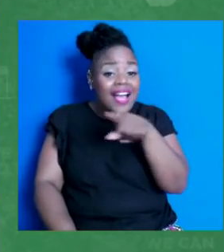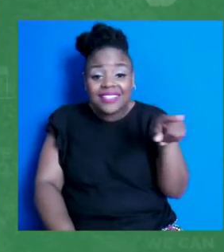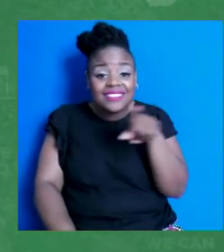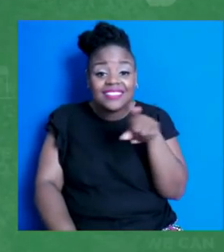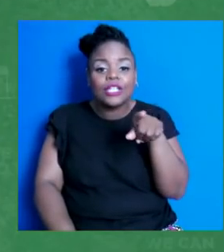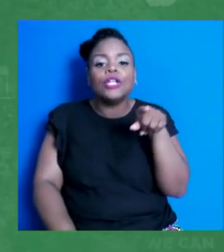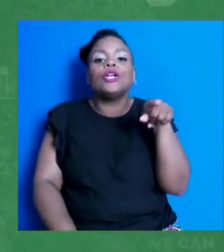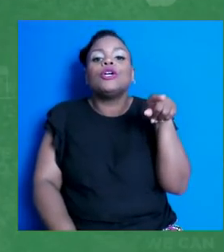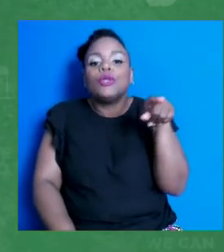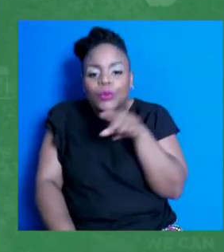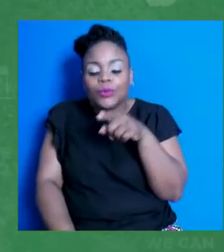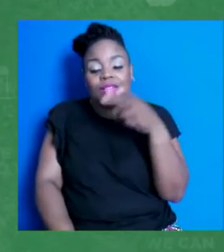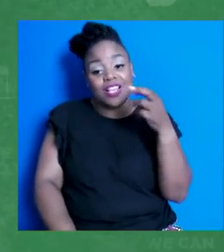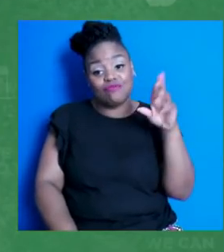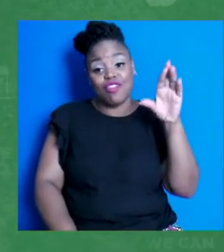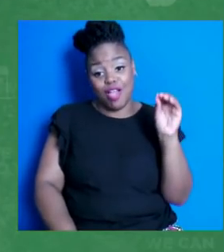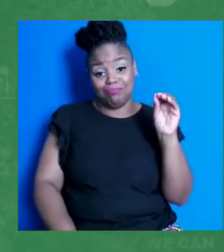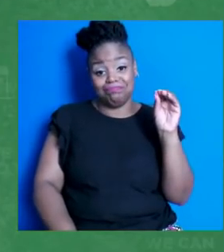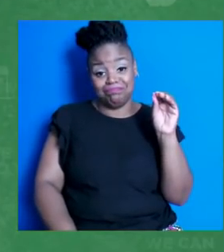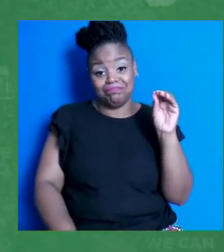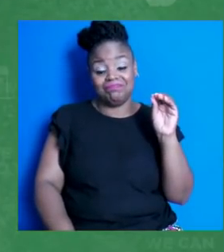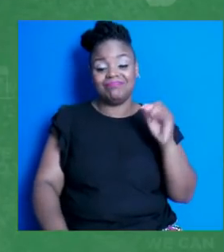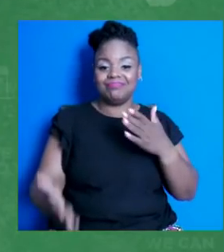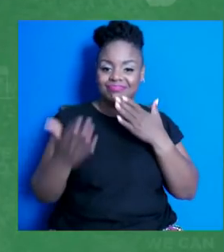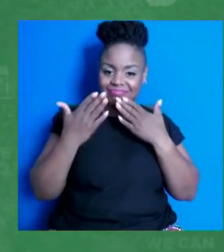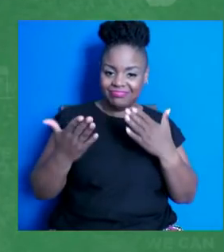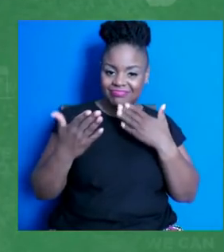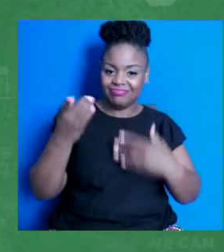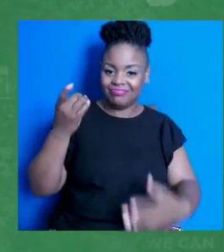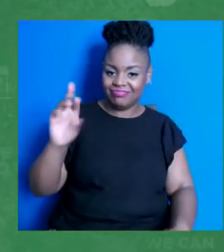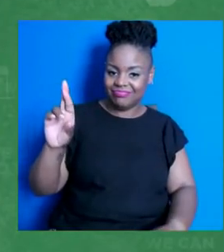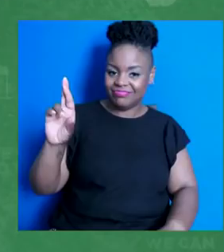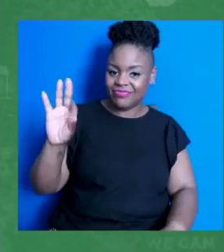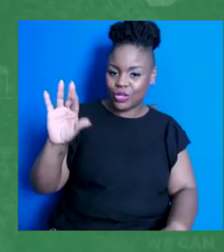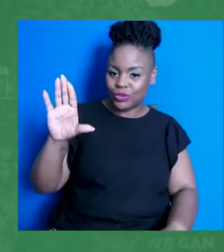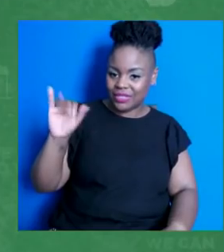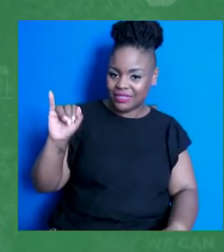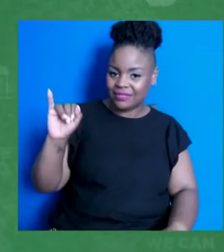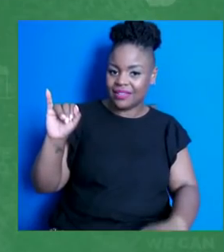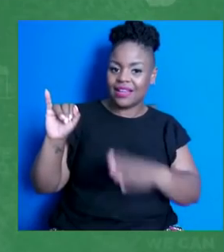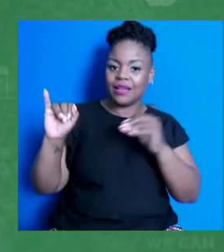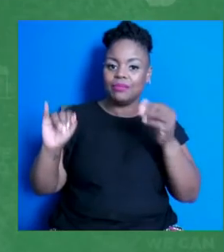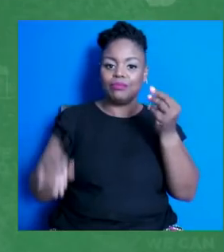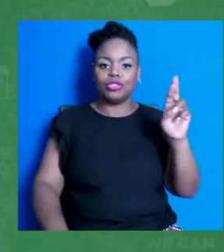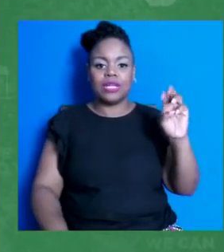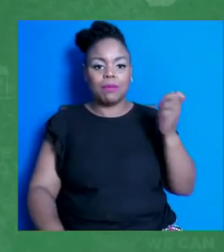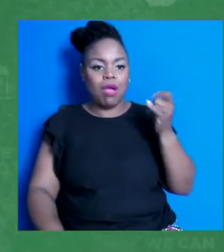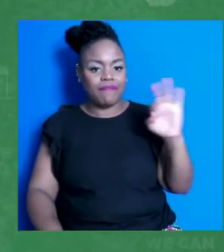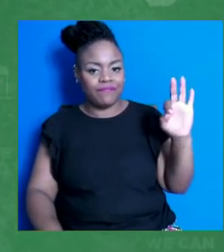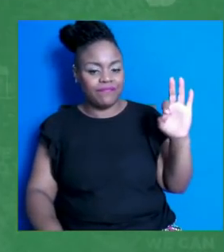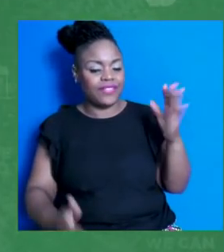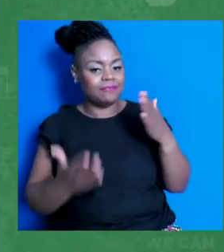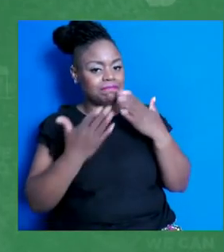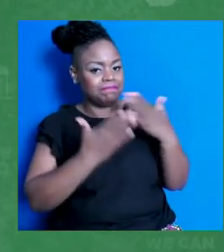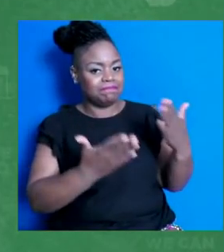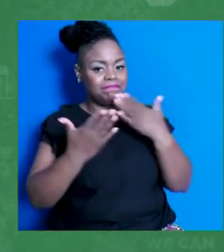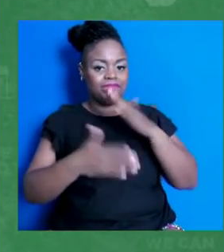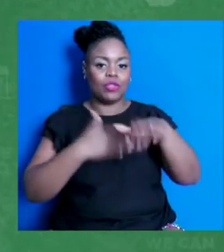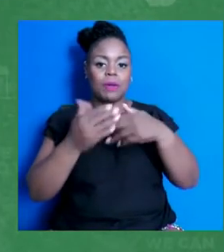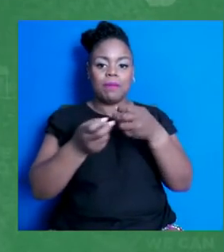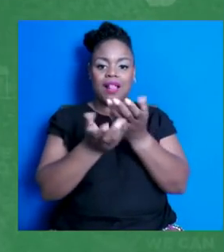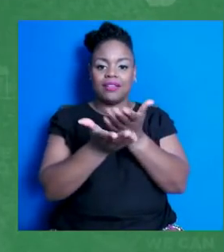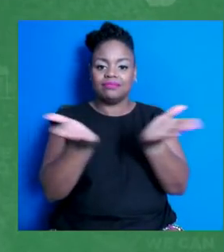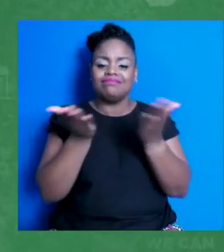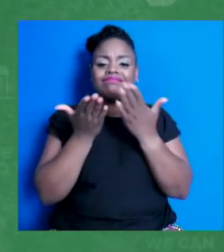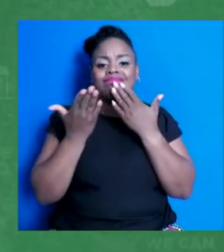Fauci. Thank you, Mr. Emhoff. What a discussion. Thank you, all our panelists. So happy you were here. We're going to transition